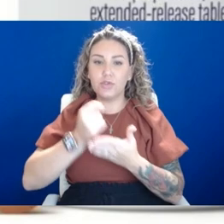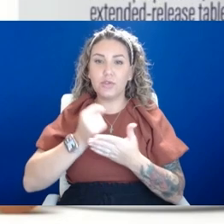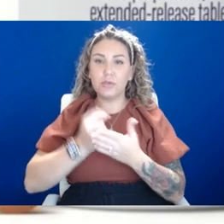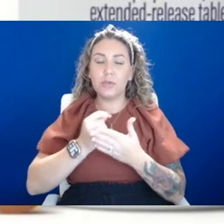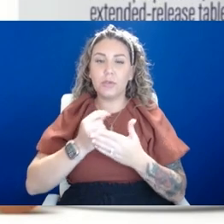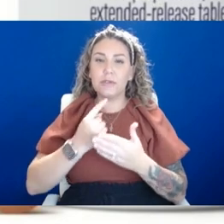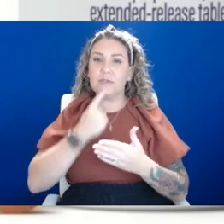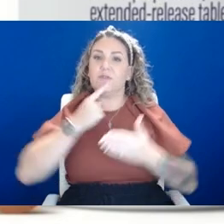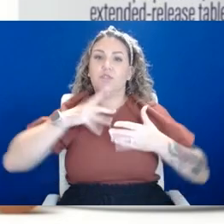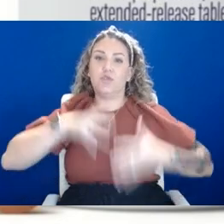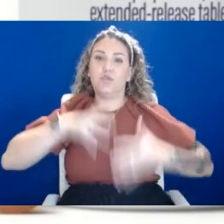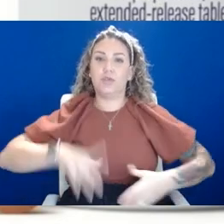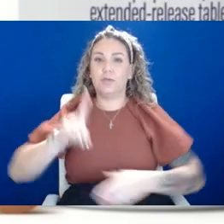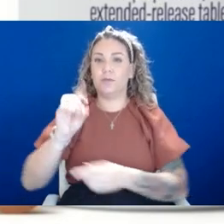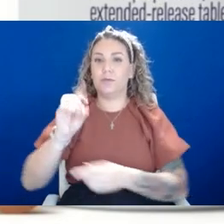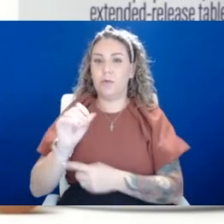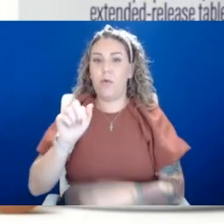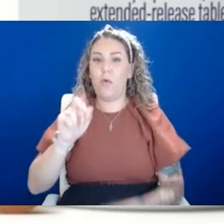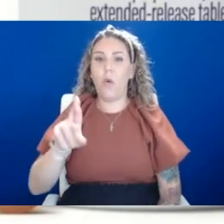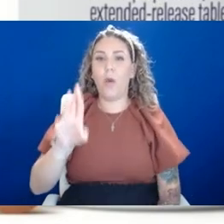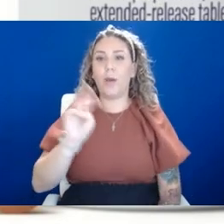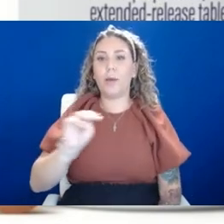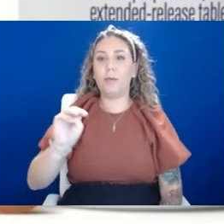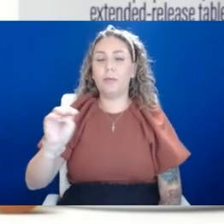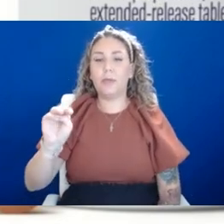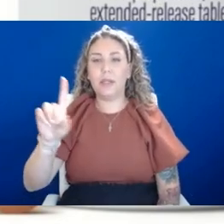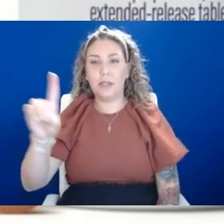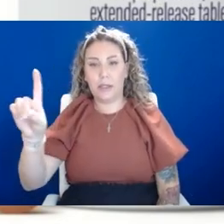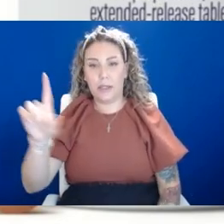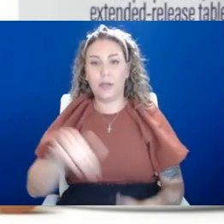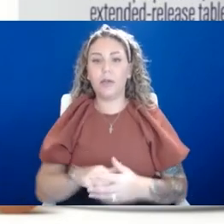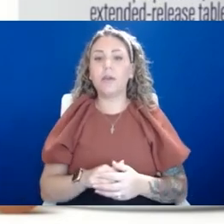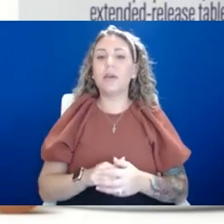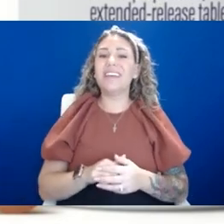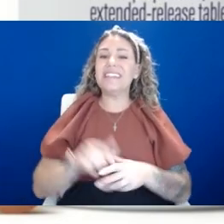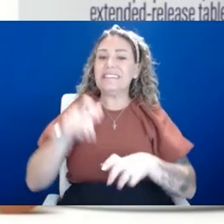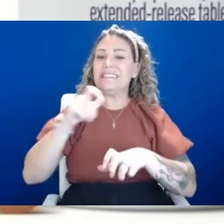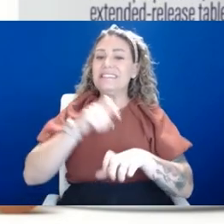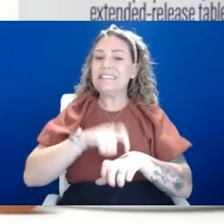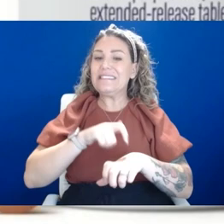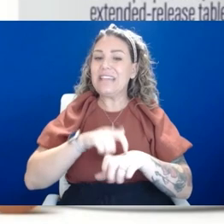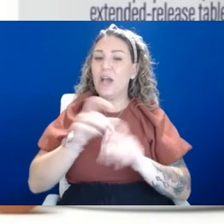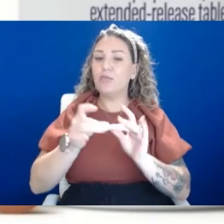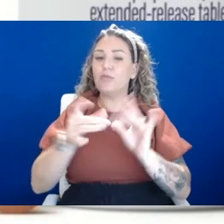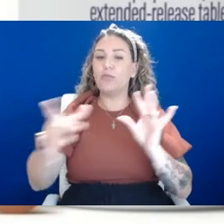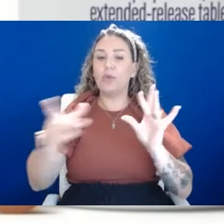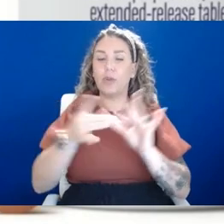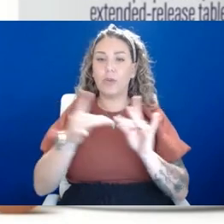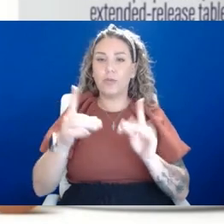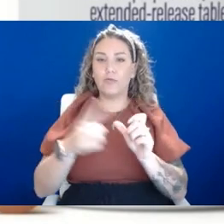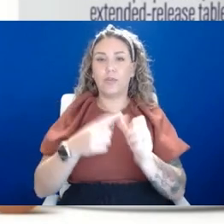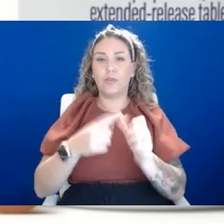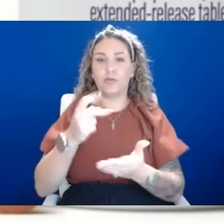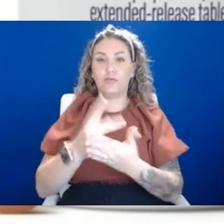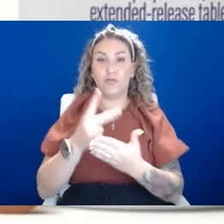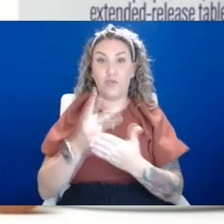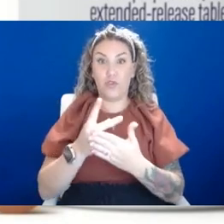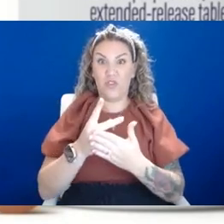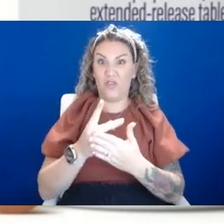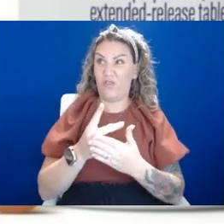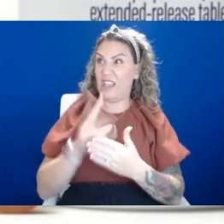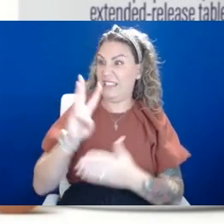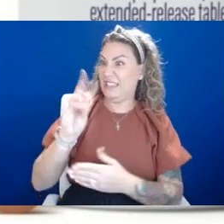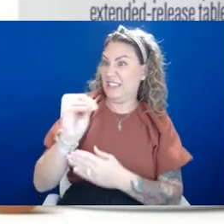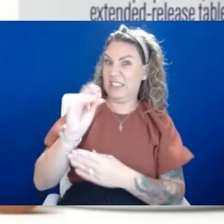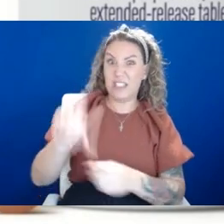or MDD. The time release pill is the first medication approved to treat MDD in over 60 years, and it could hit